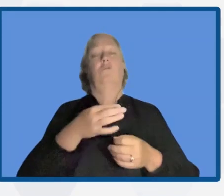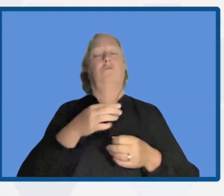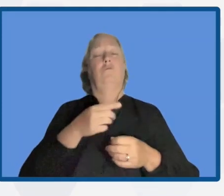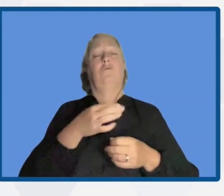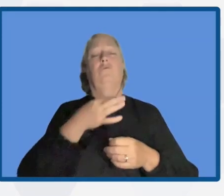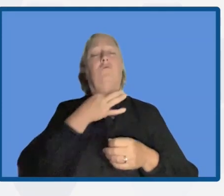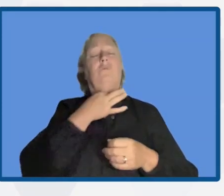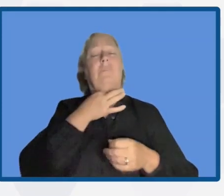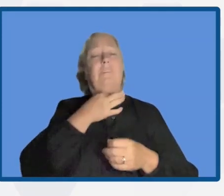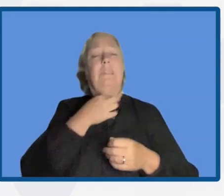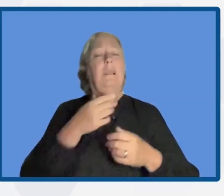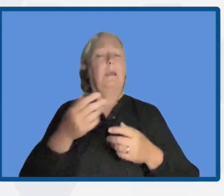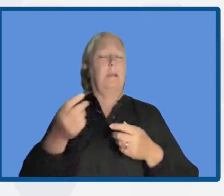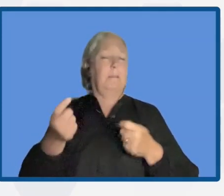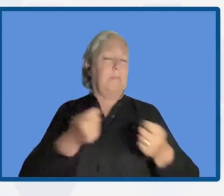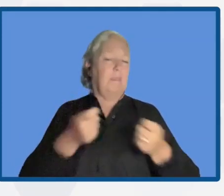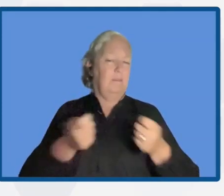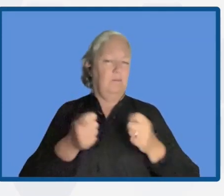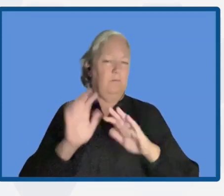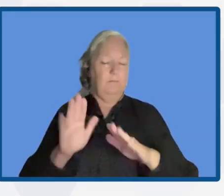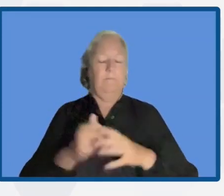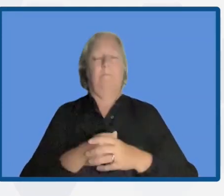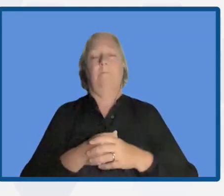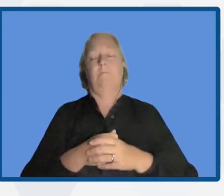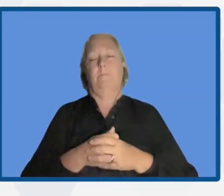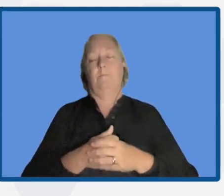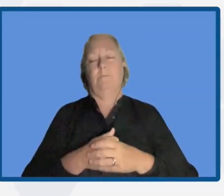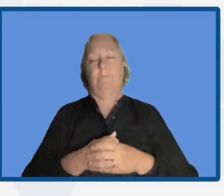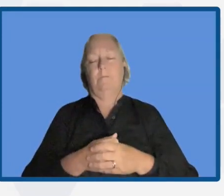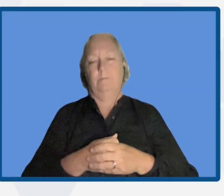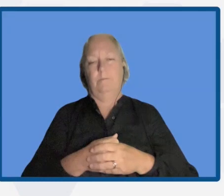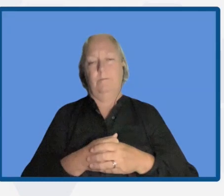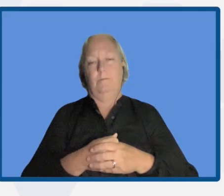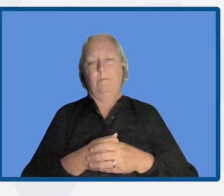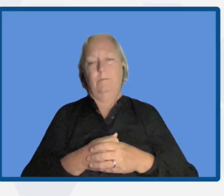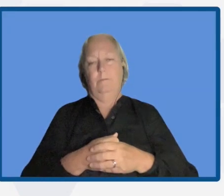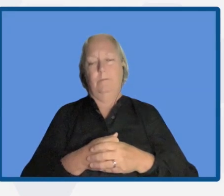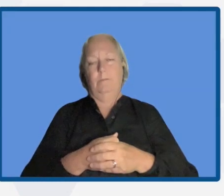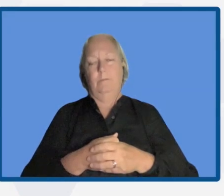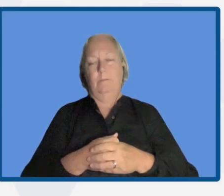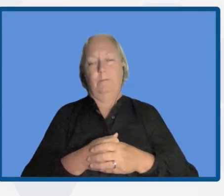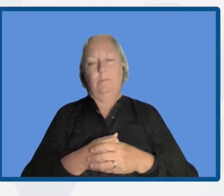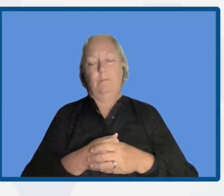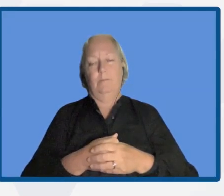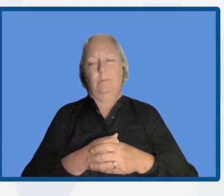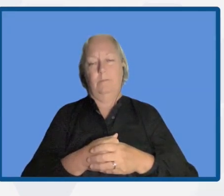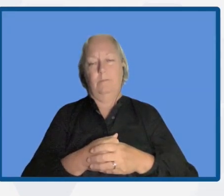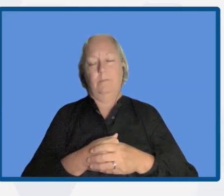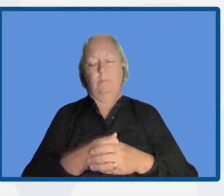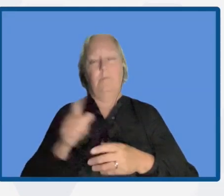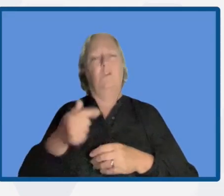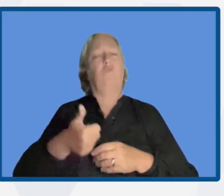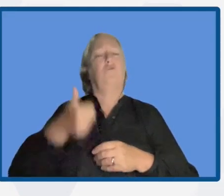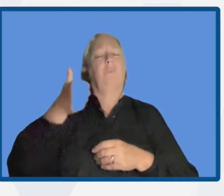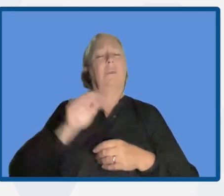for community groups. Makarena the director of Aguaiaque del who's the director of the Geography School